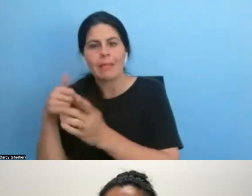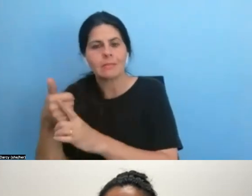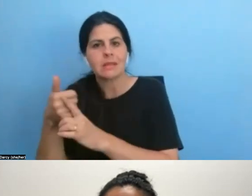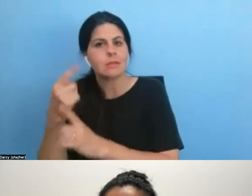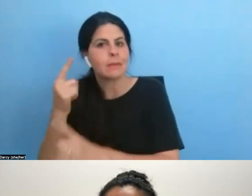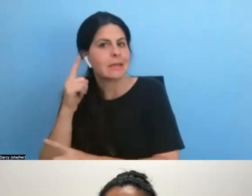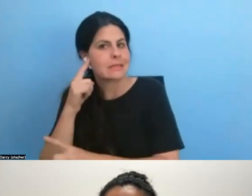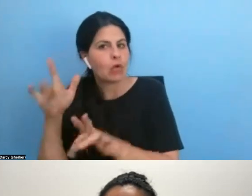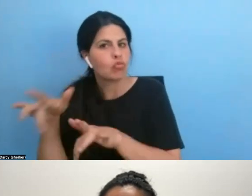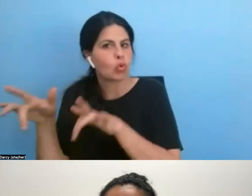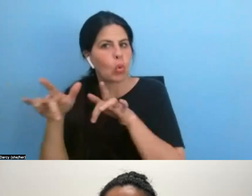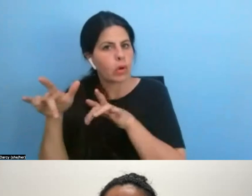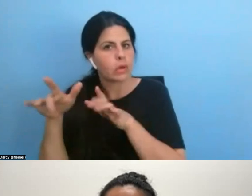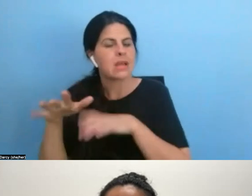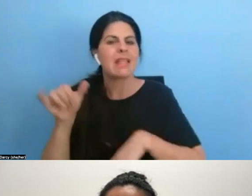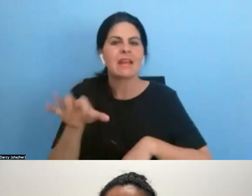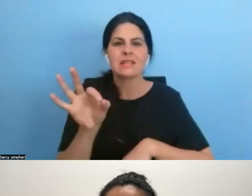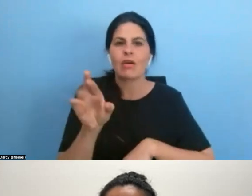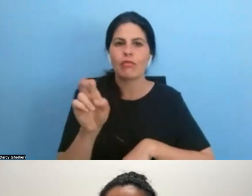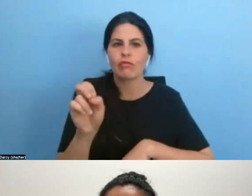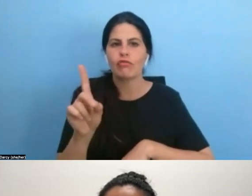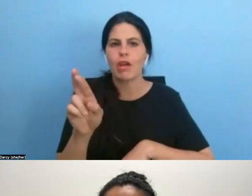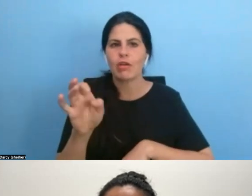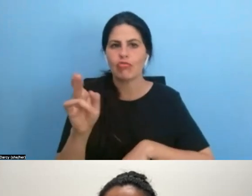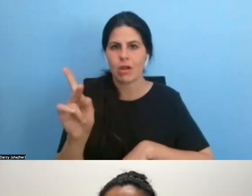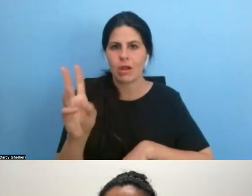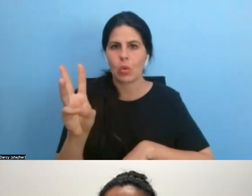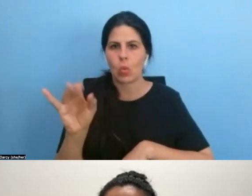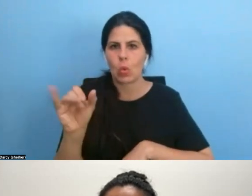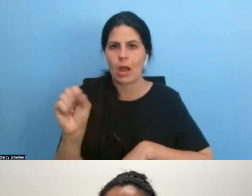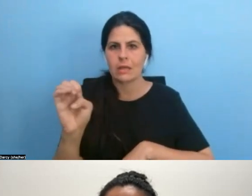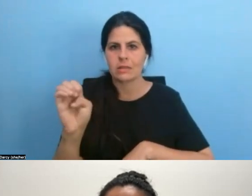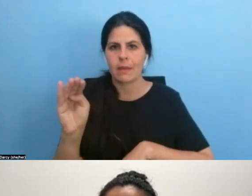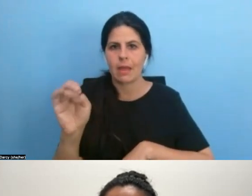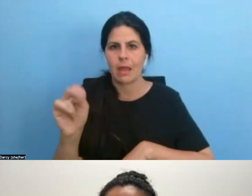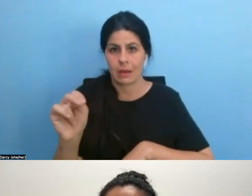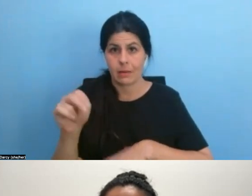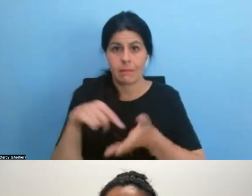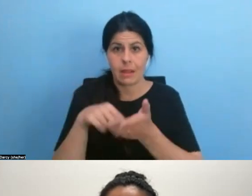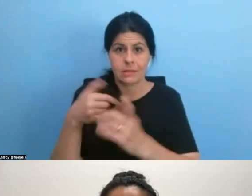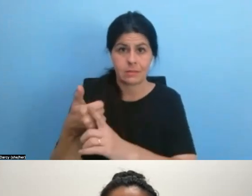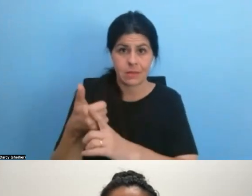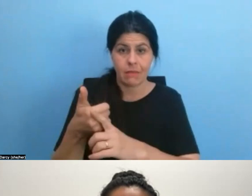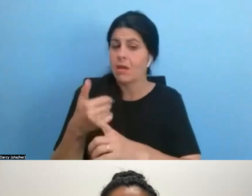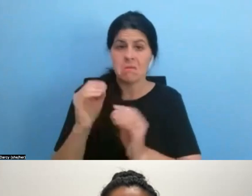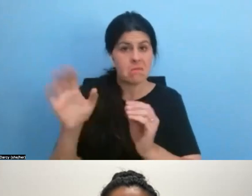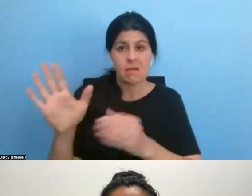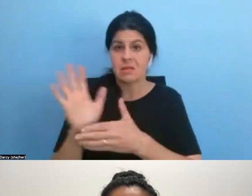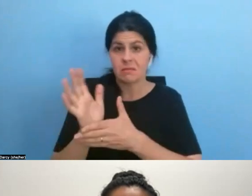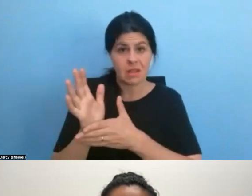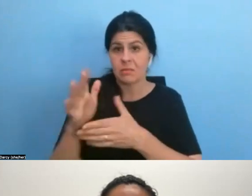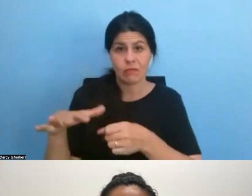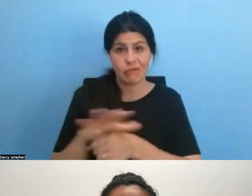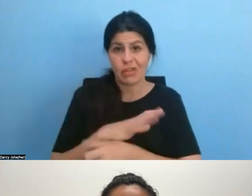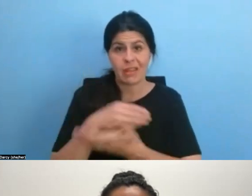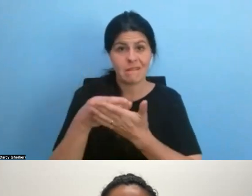Wiseman, Frederick Wiseman pays himself. None of his films are fully financed. Um, but he always, he's the sound recordist on all of